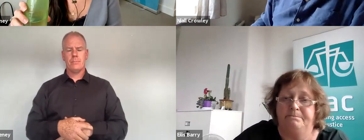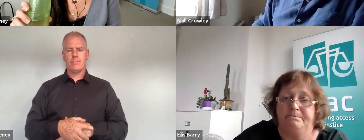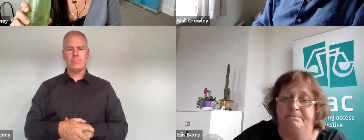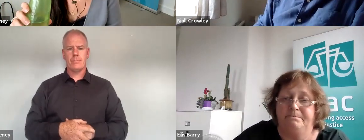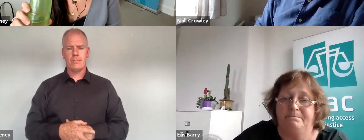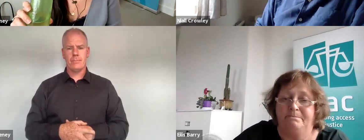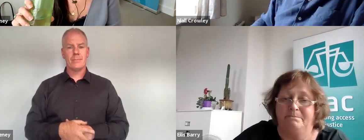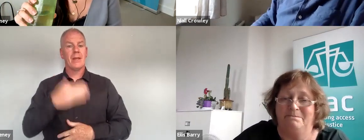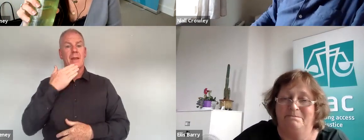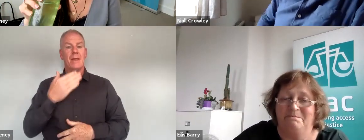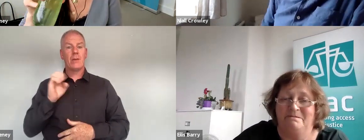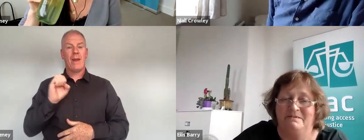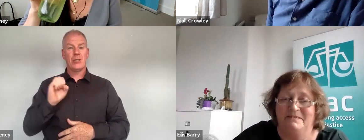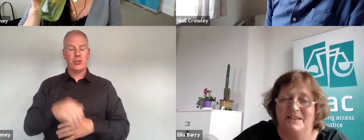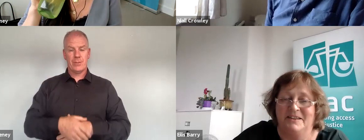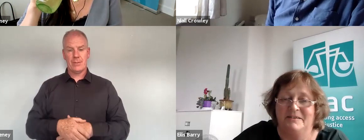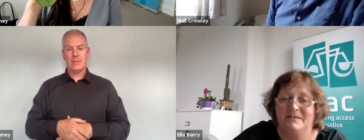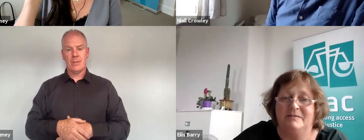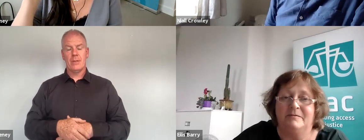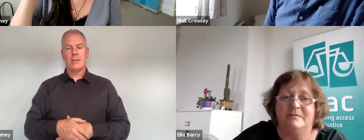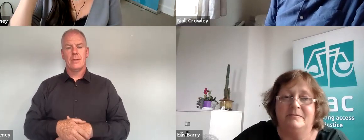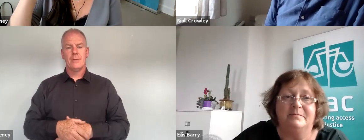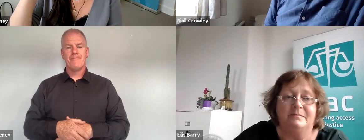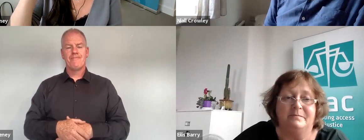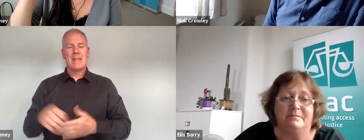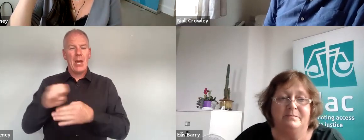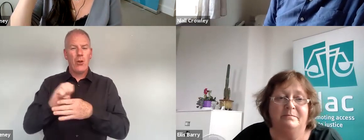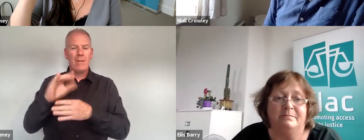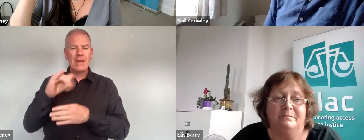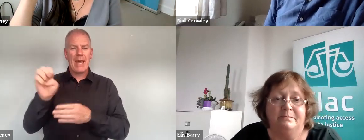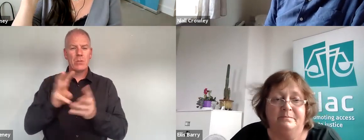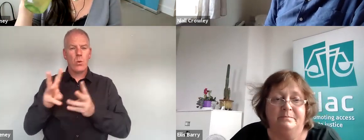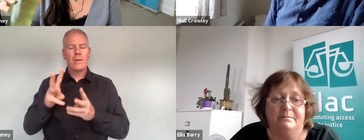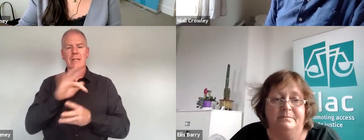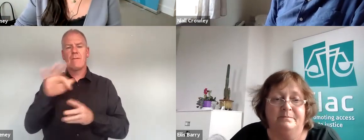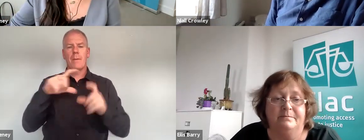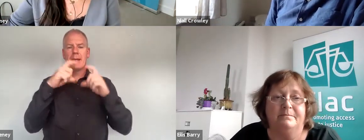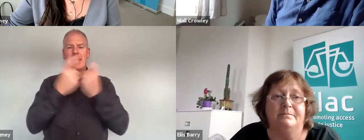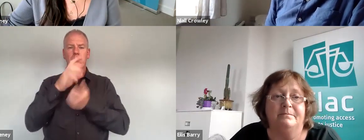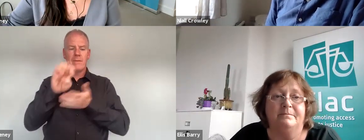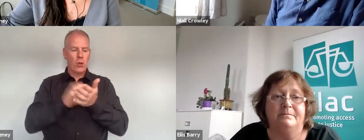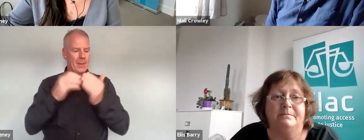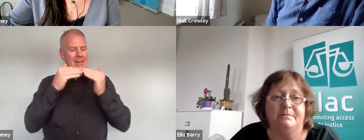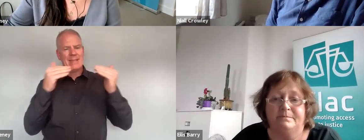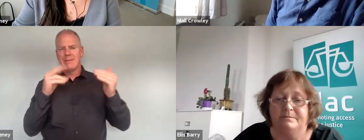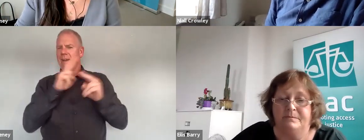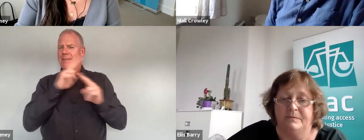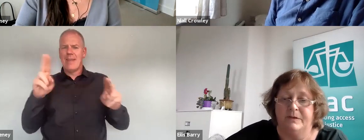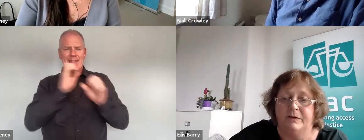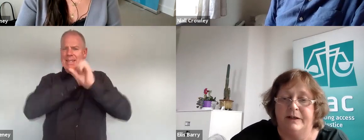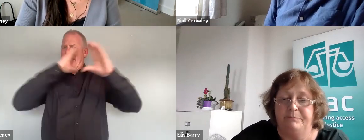thanks Ailish the critical mass reference is in the Council of Europe standards and it's not clarified